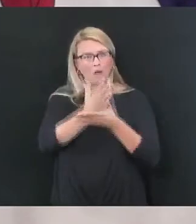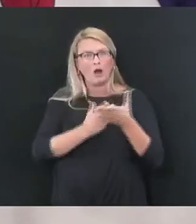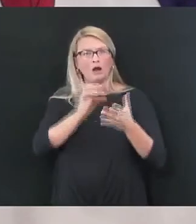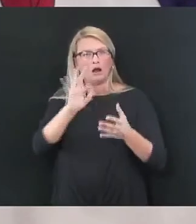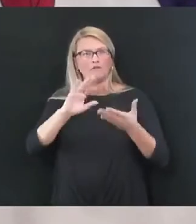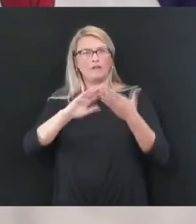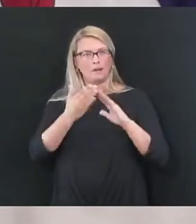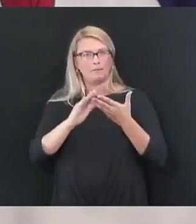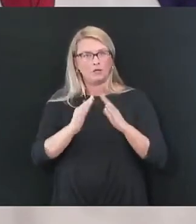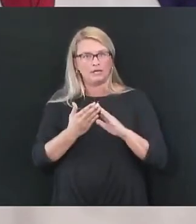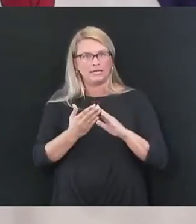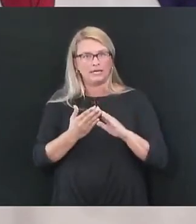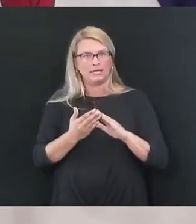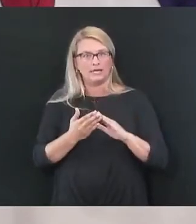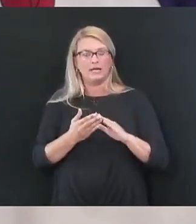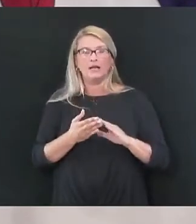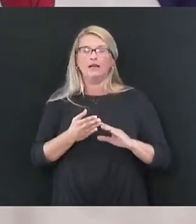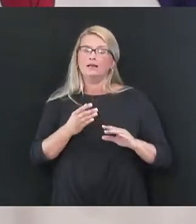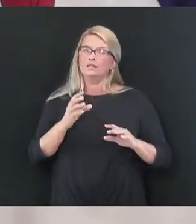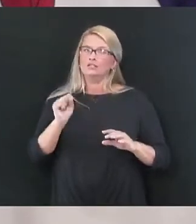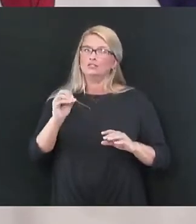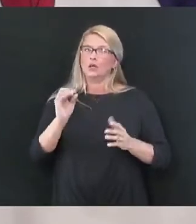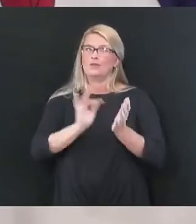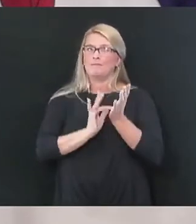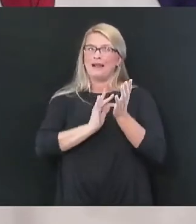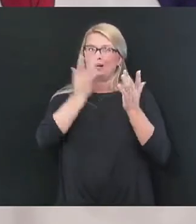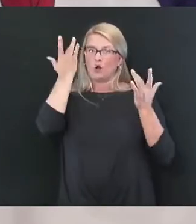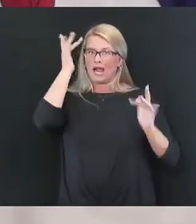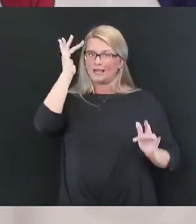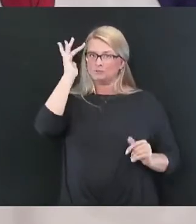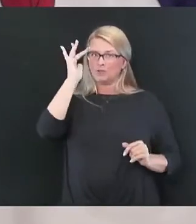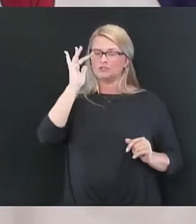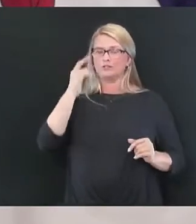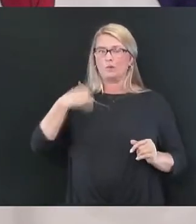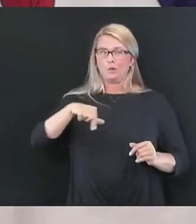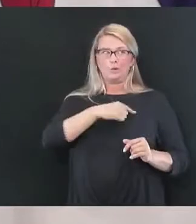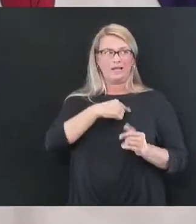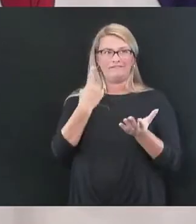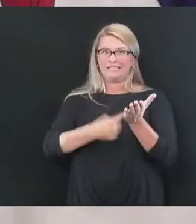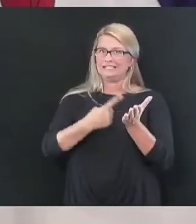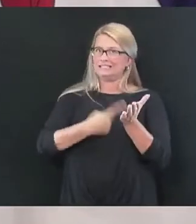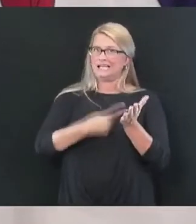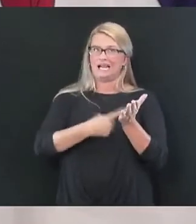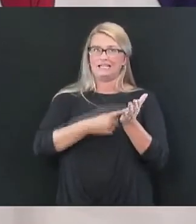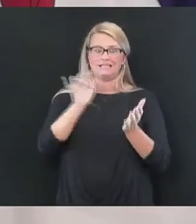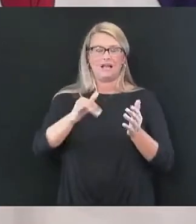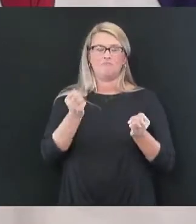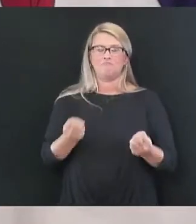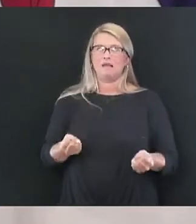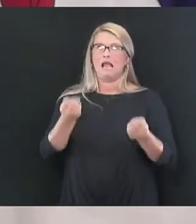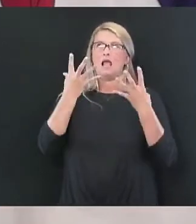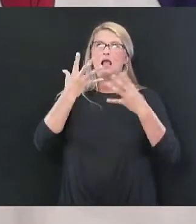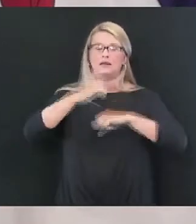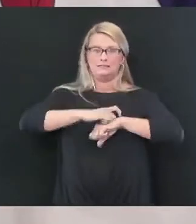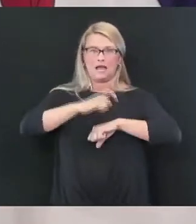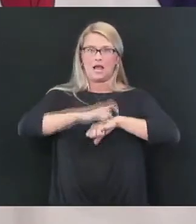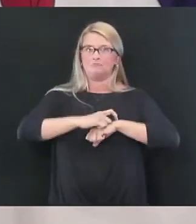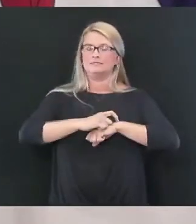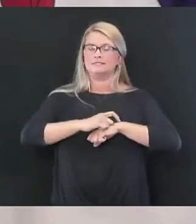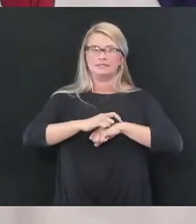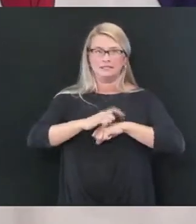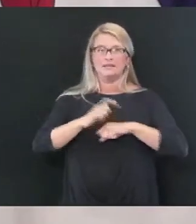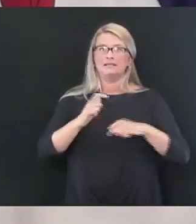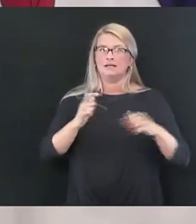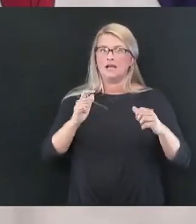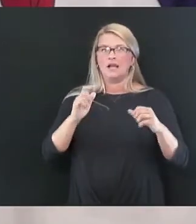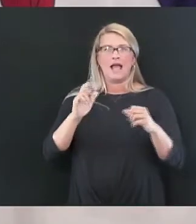so from the standpoint of our medical experts, we consulted and talked. We had multiple, multiple talks and everything